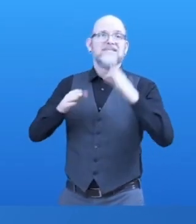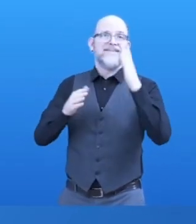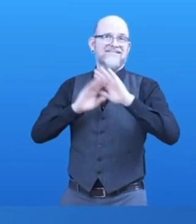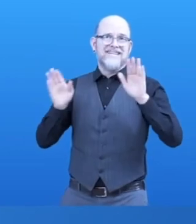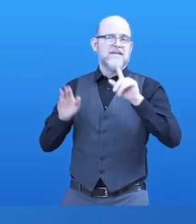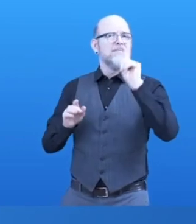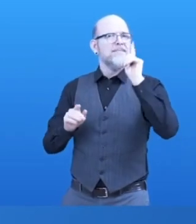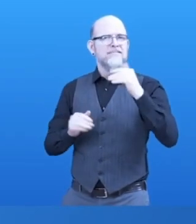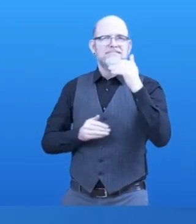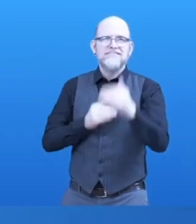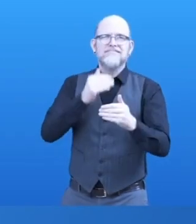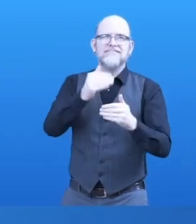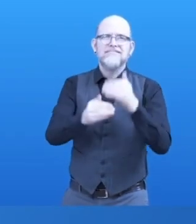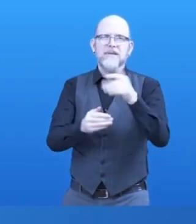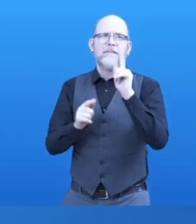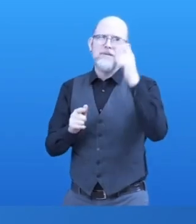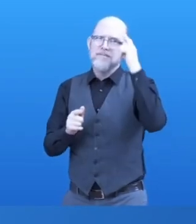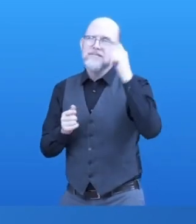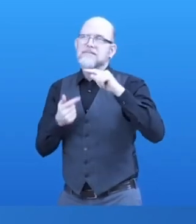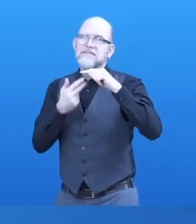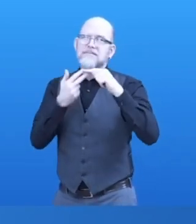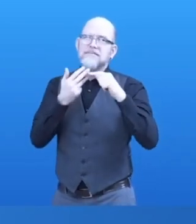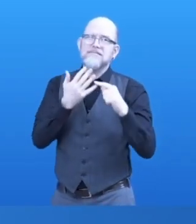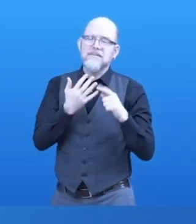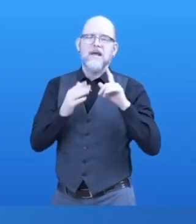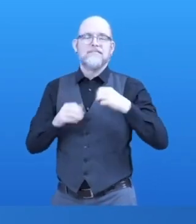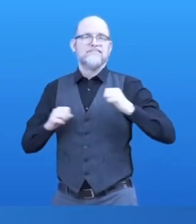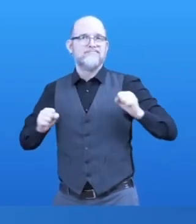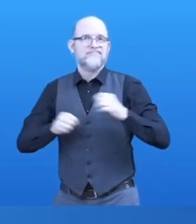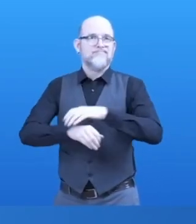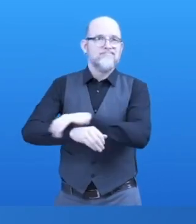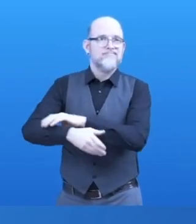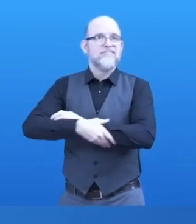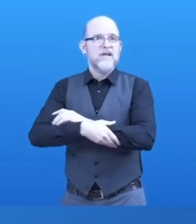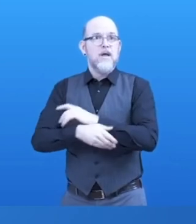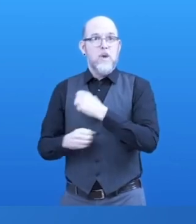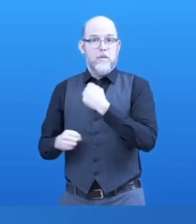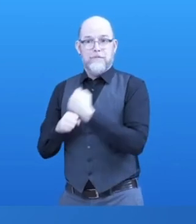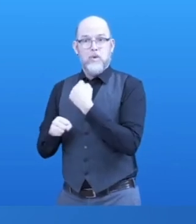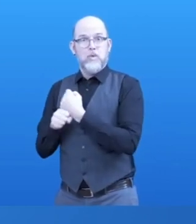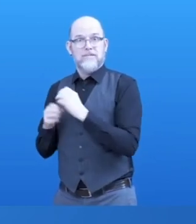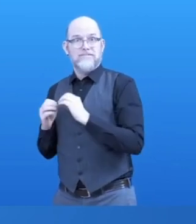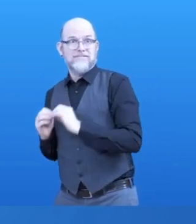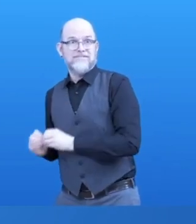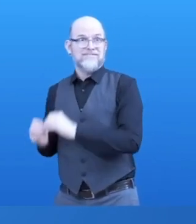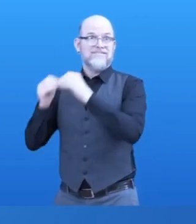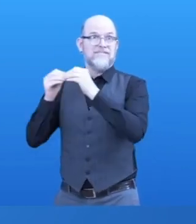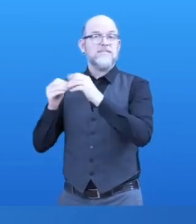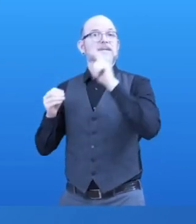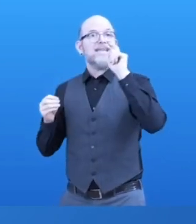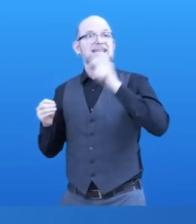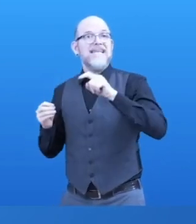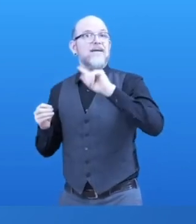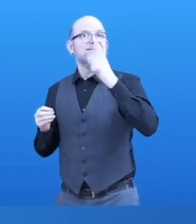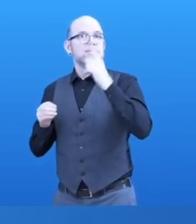Because building a product or service is only the first step in reaching your market or audience.